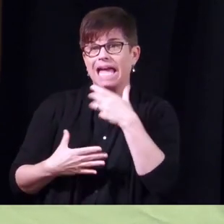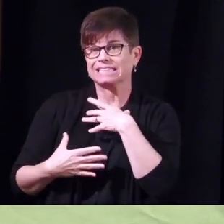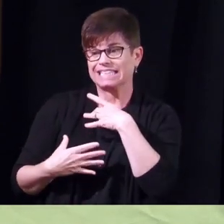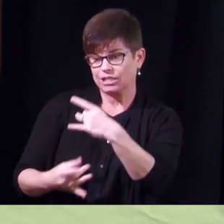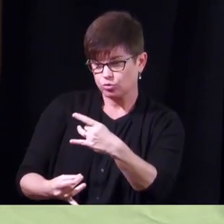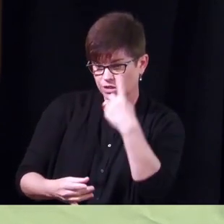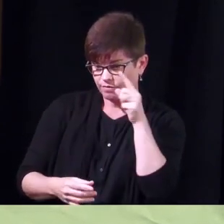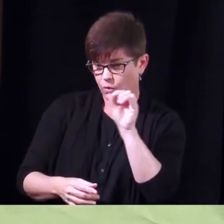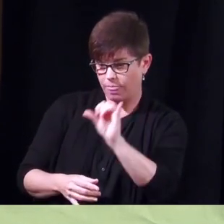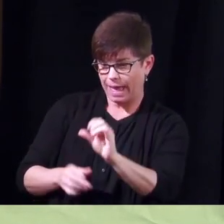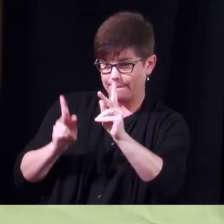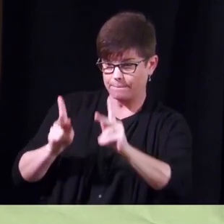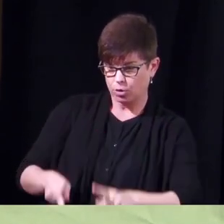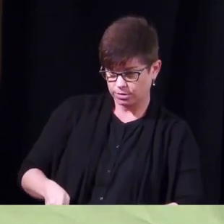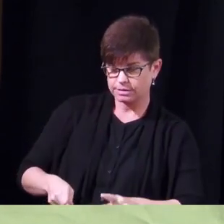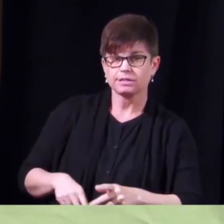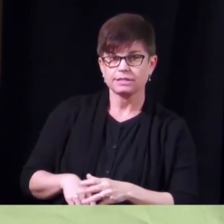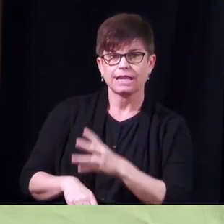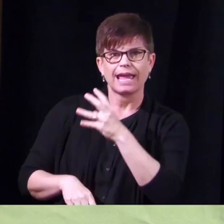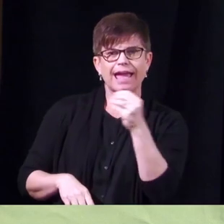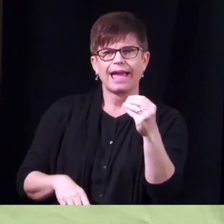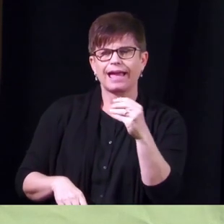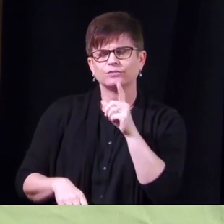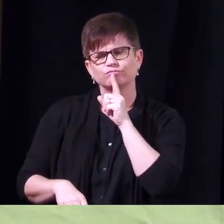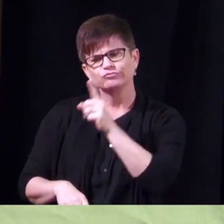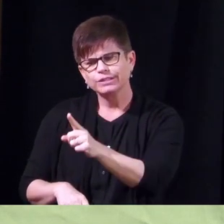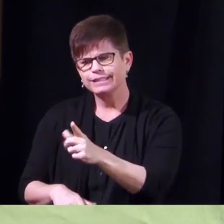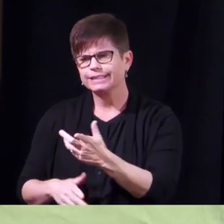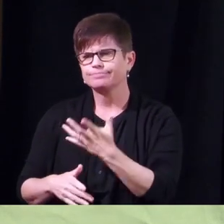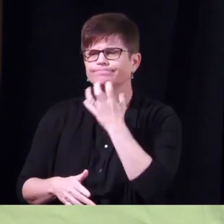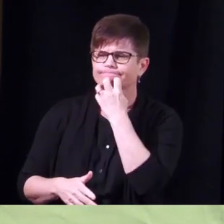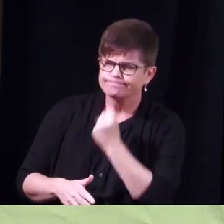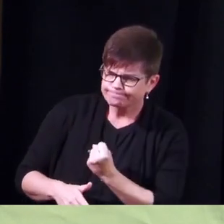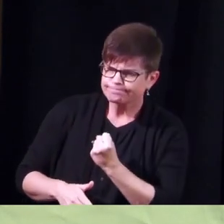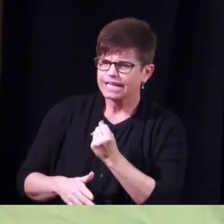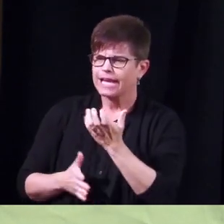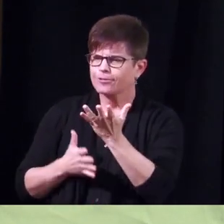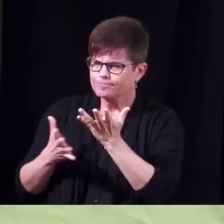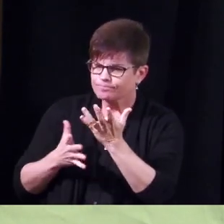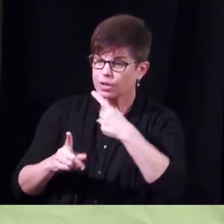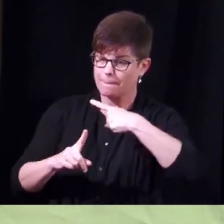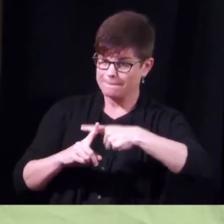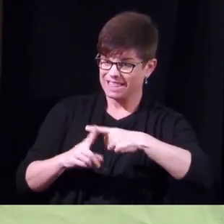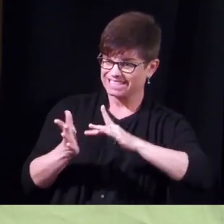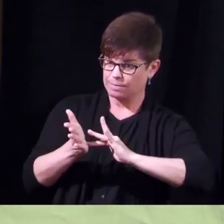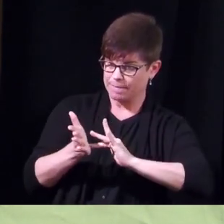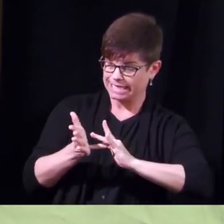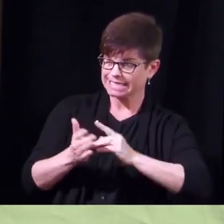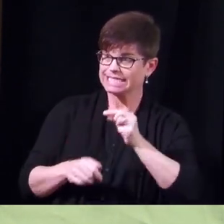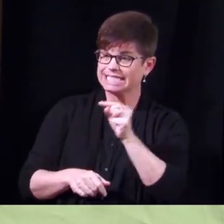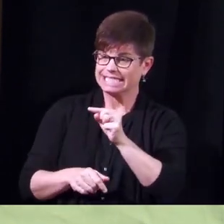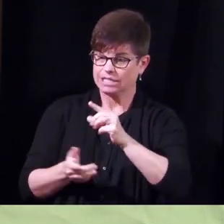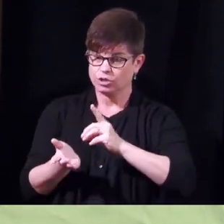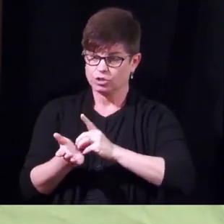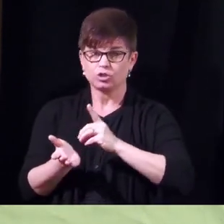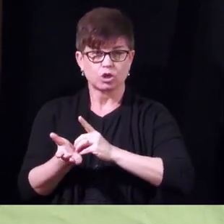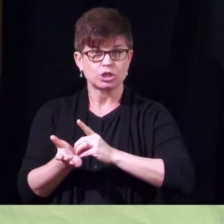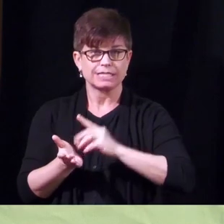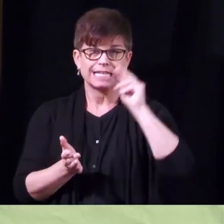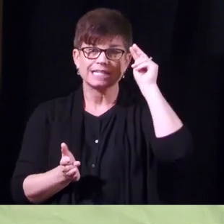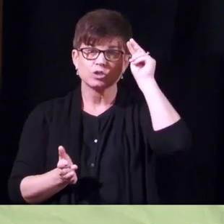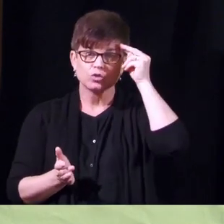individual combining compassionate care with state-of-the-art medicine dr samowitz is by trade a